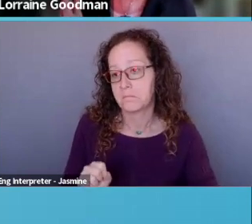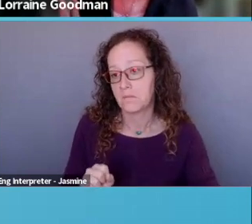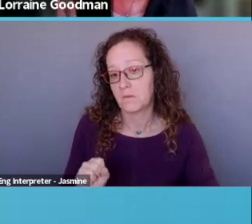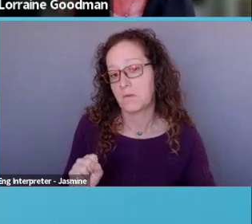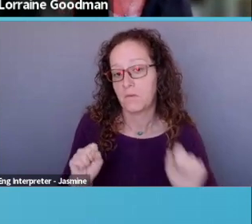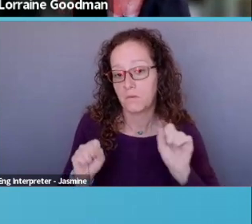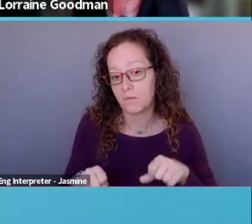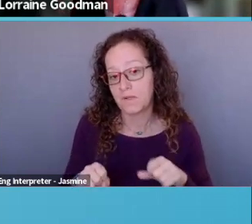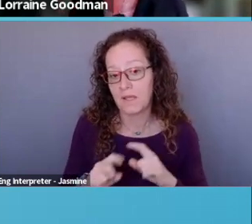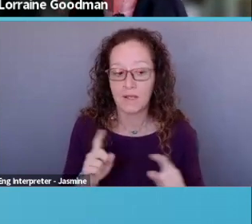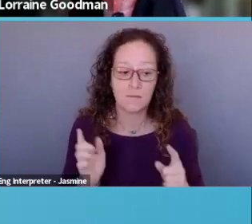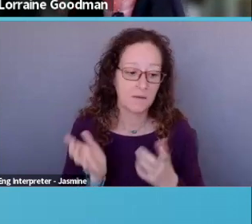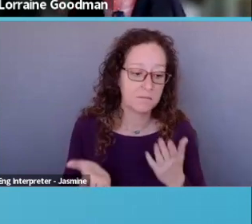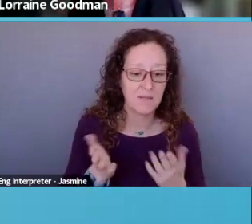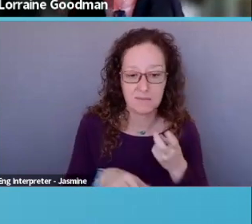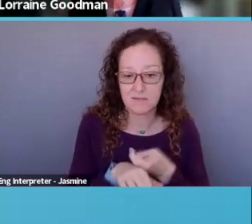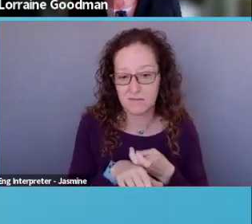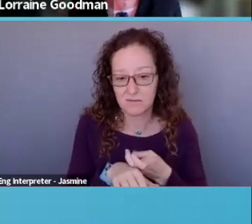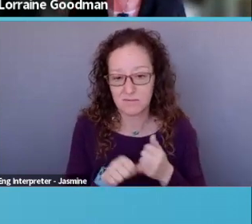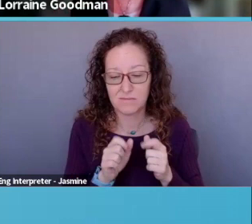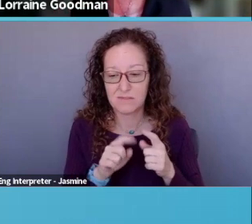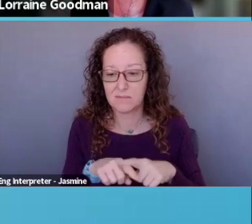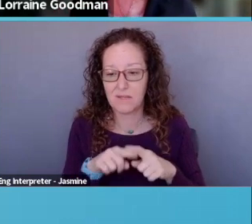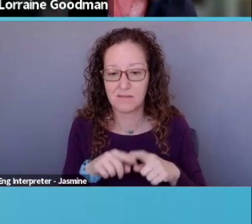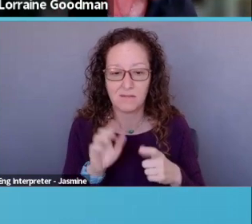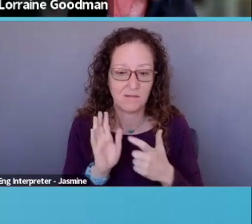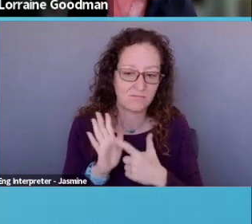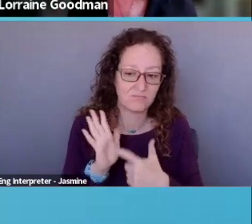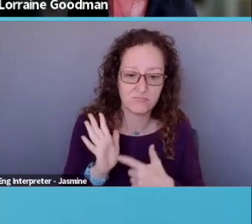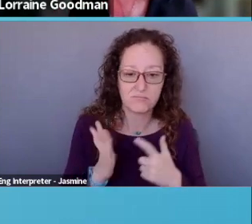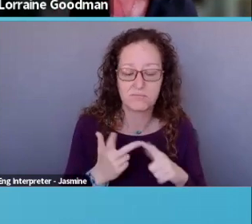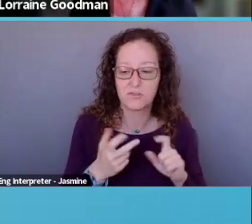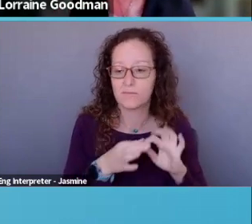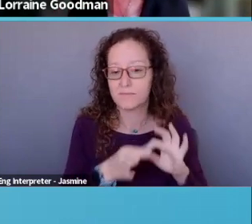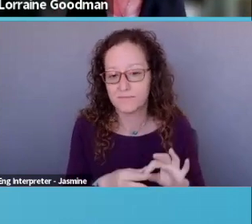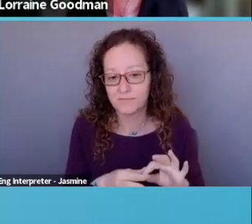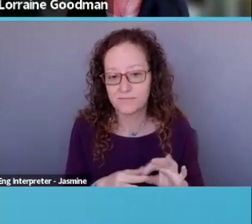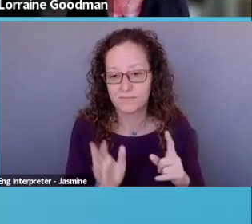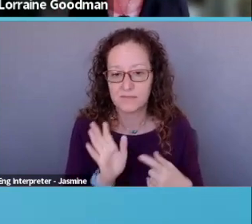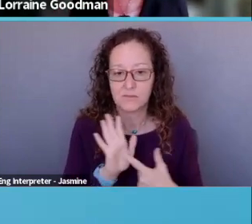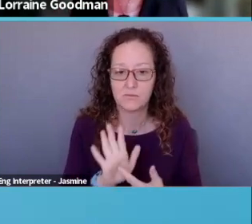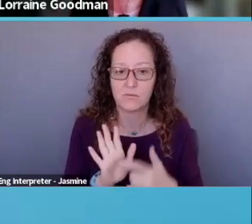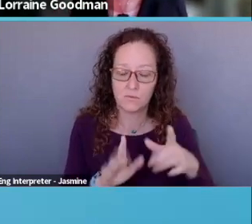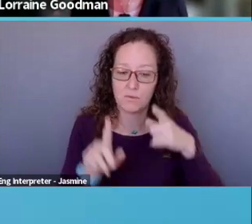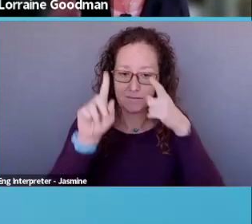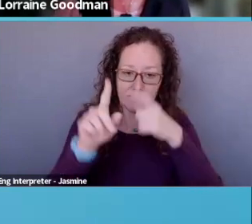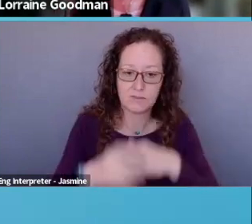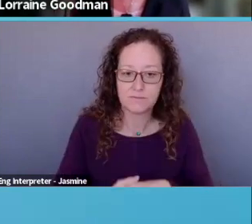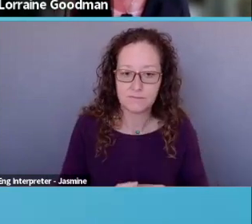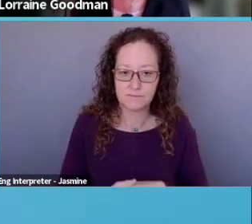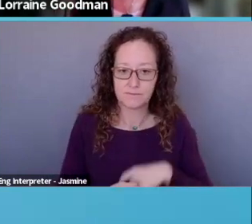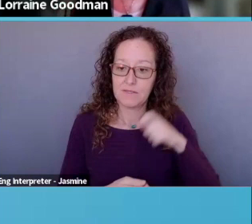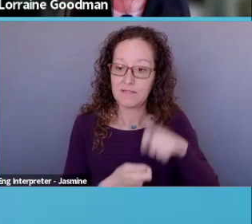given the parameters. Um, it should be relevant. It needs to reflect your mission, specific and